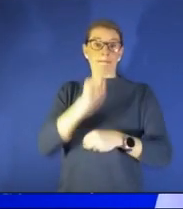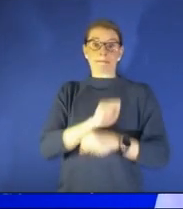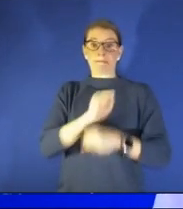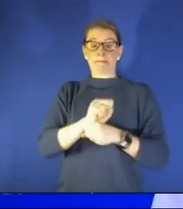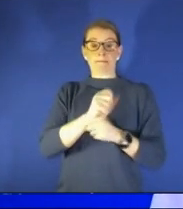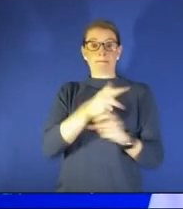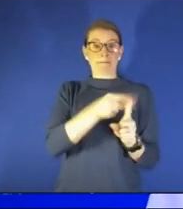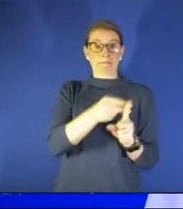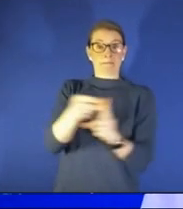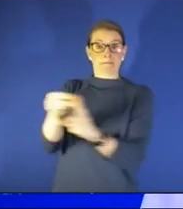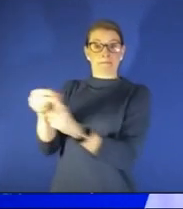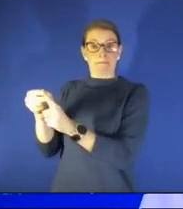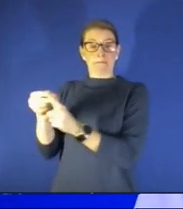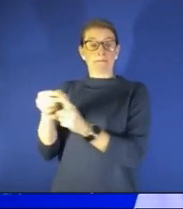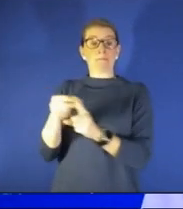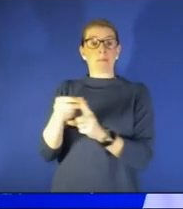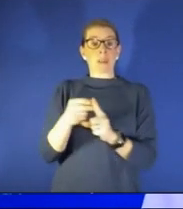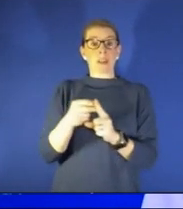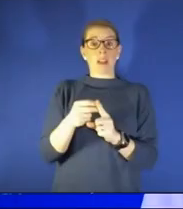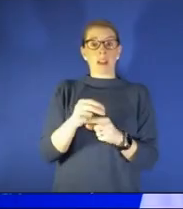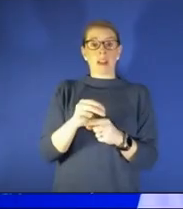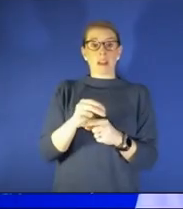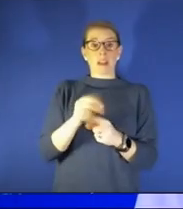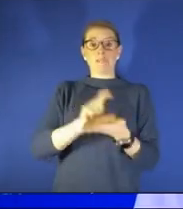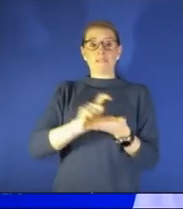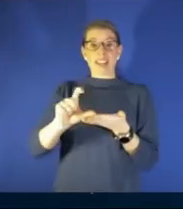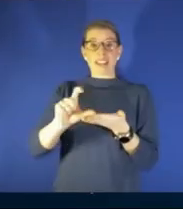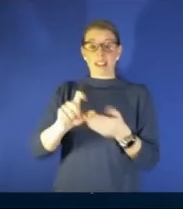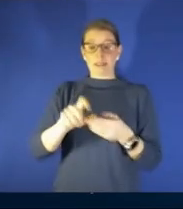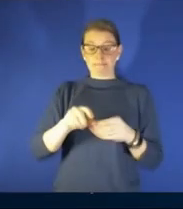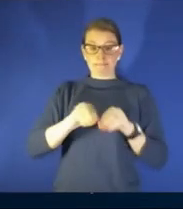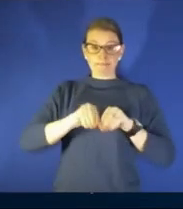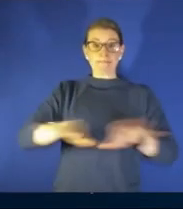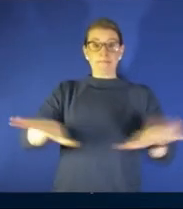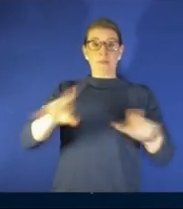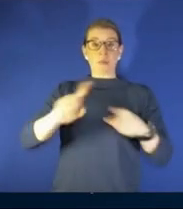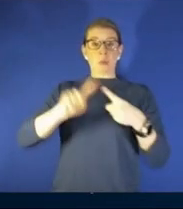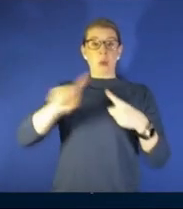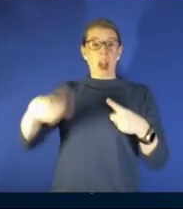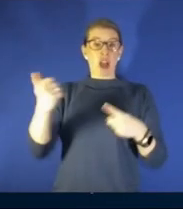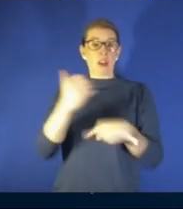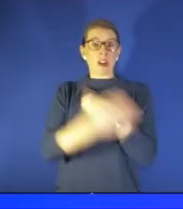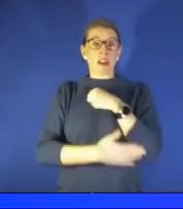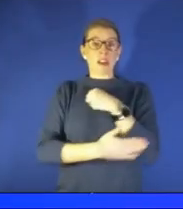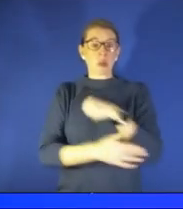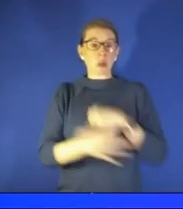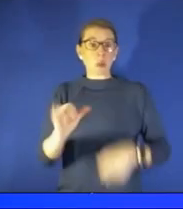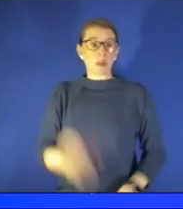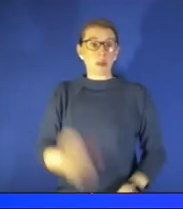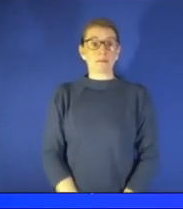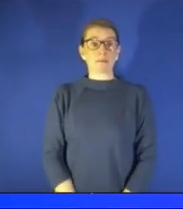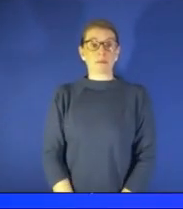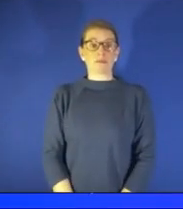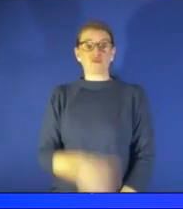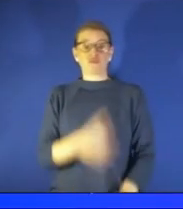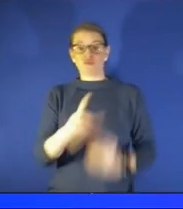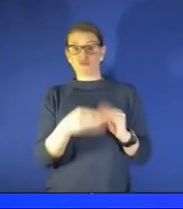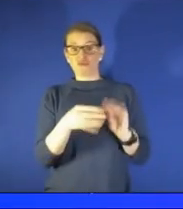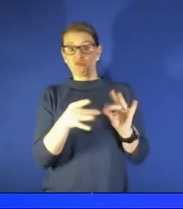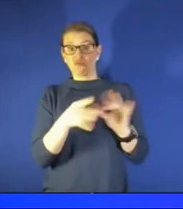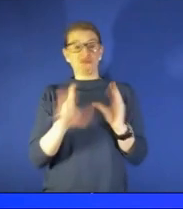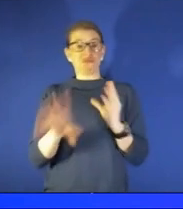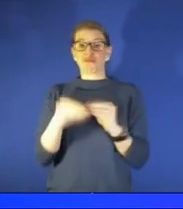vaccines to those those underserved countries as well dr shoemaker your comments uh yeah no i mean i i don't really have anything additional to add